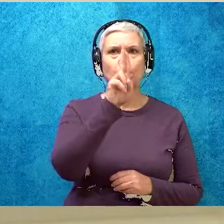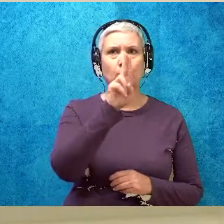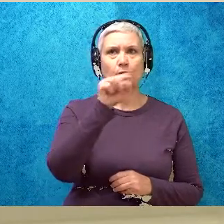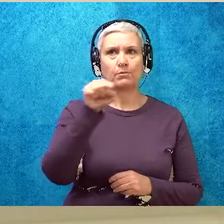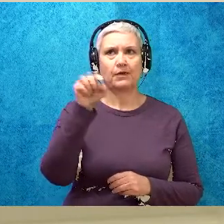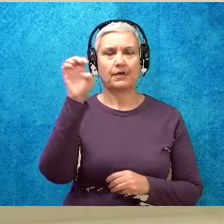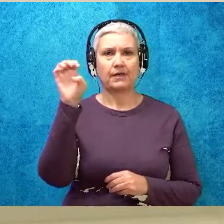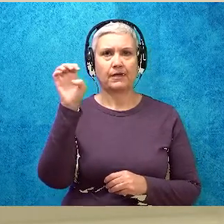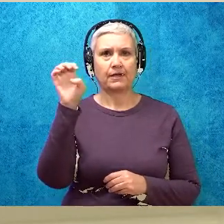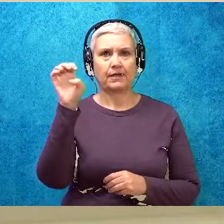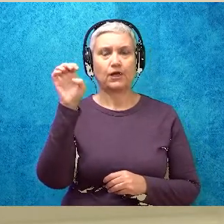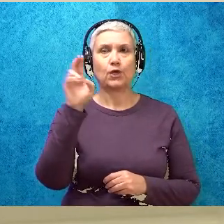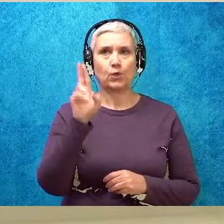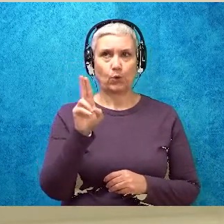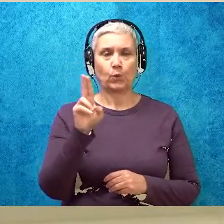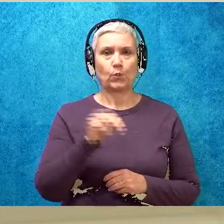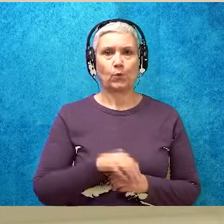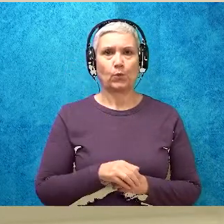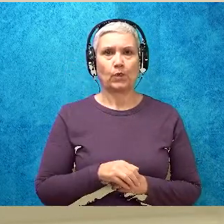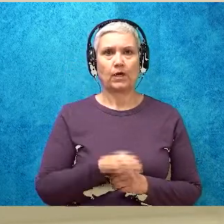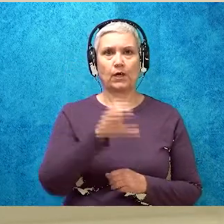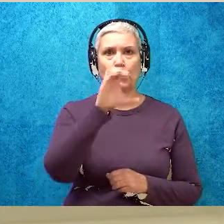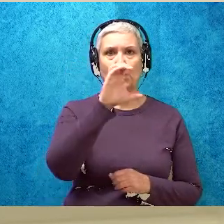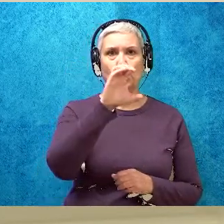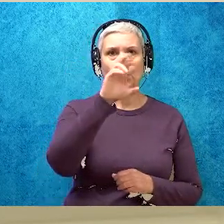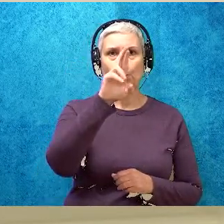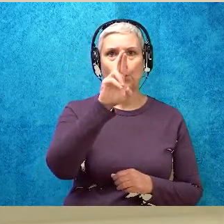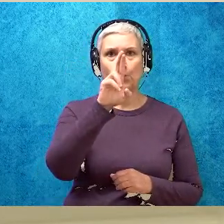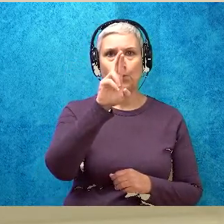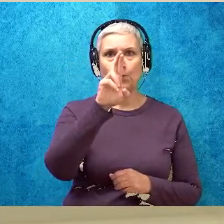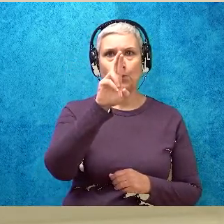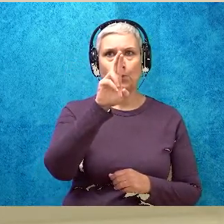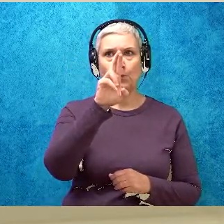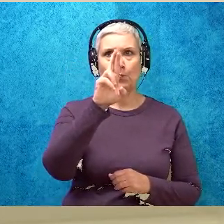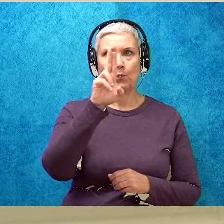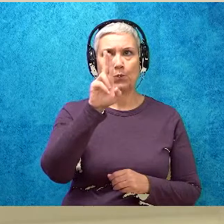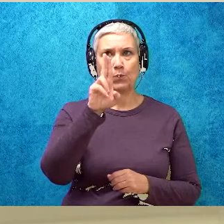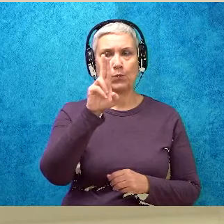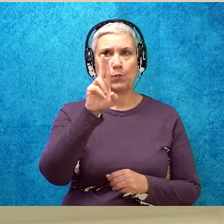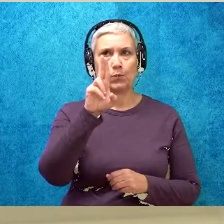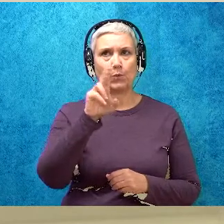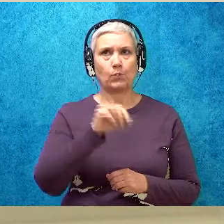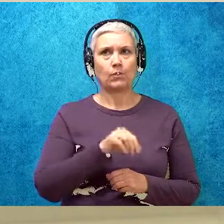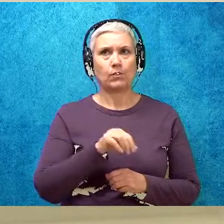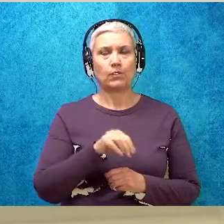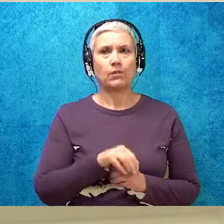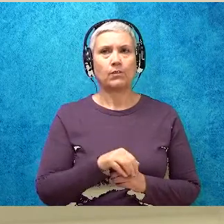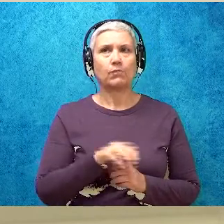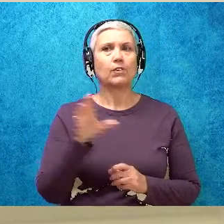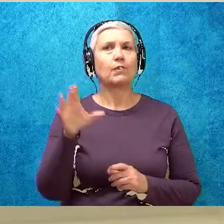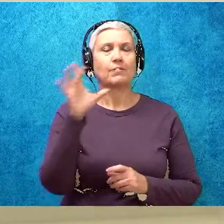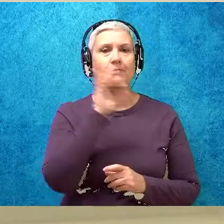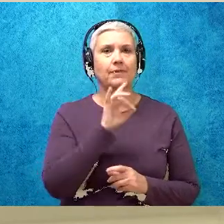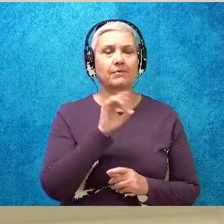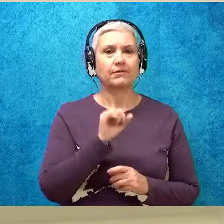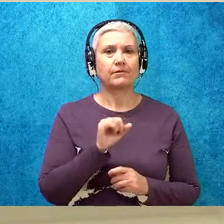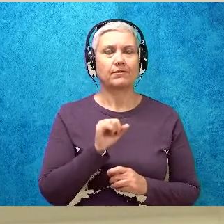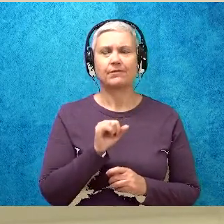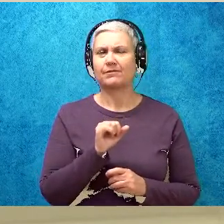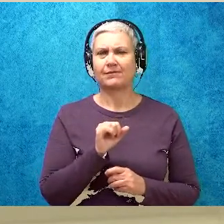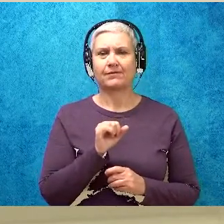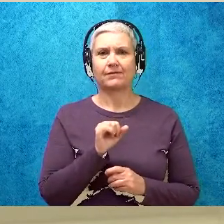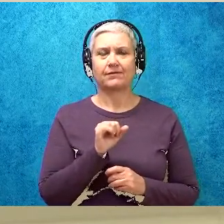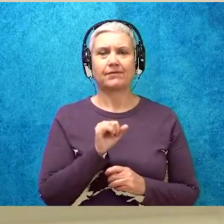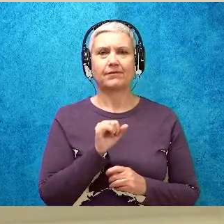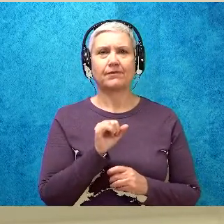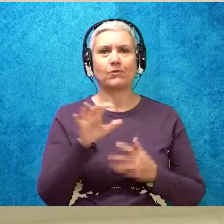U. Crew. We're going to add the missing sound. D. We're going to